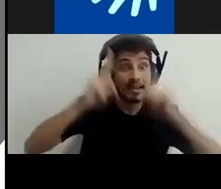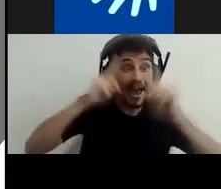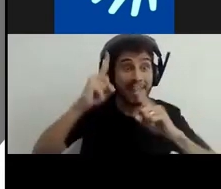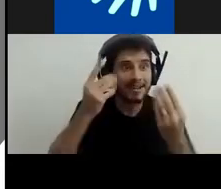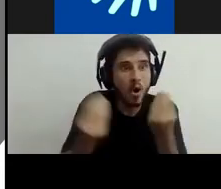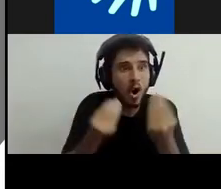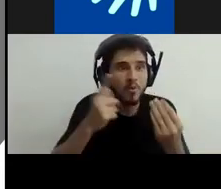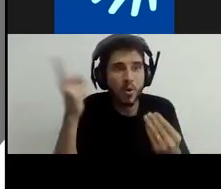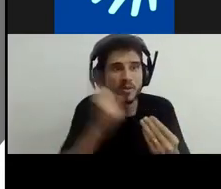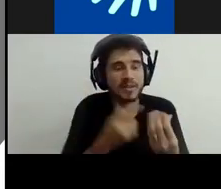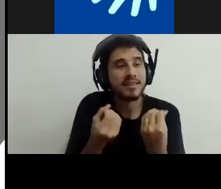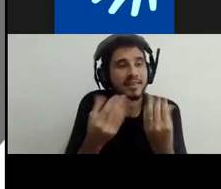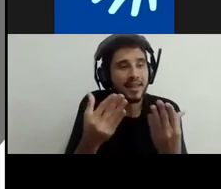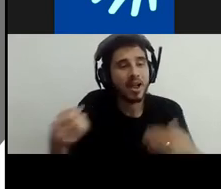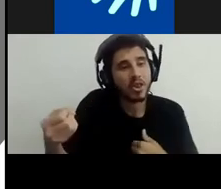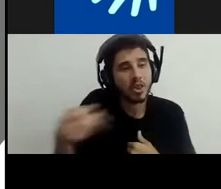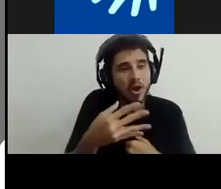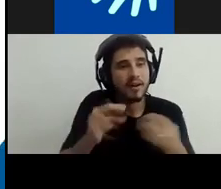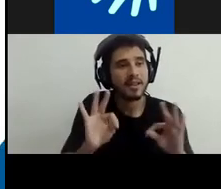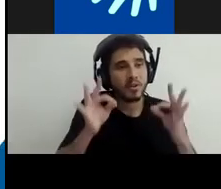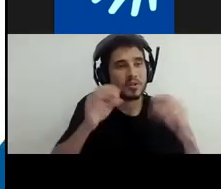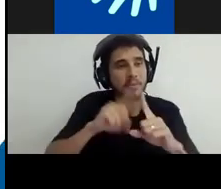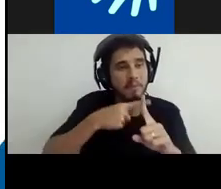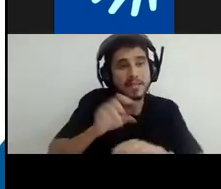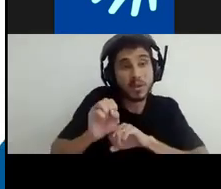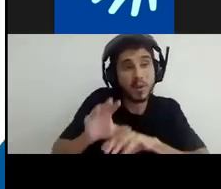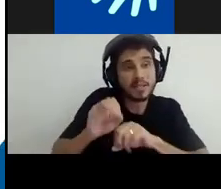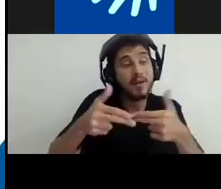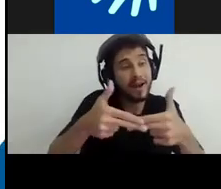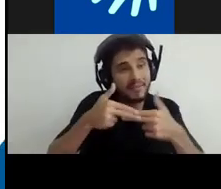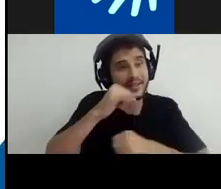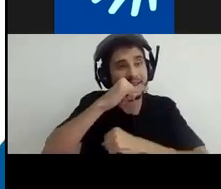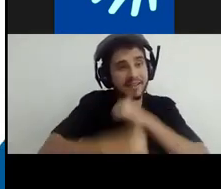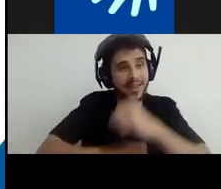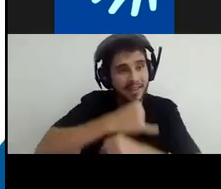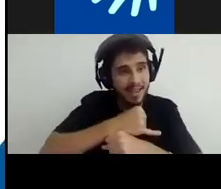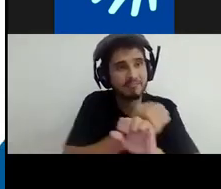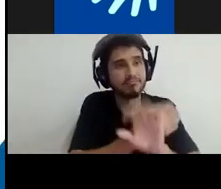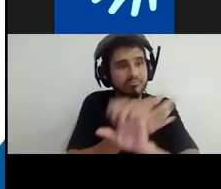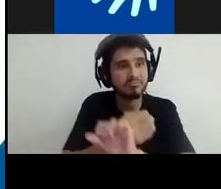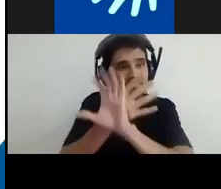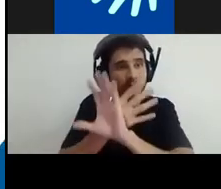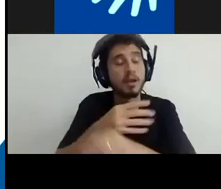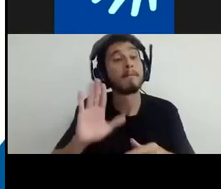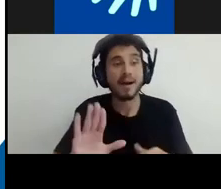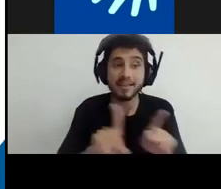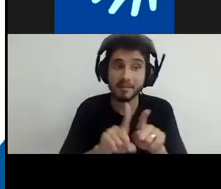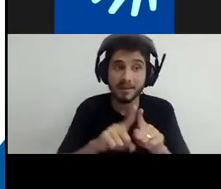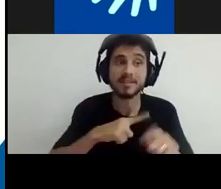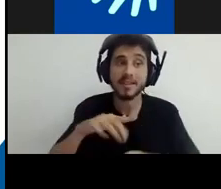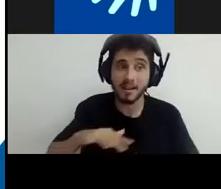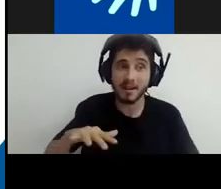the downside of the picture, the learning loss has been very, very significant.